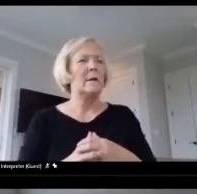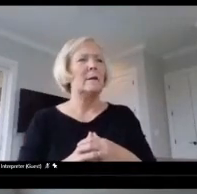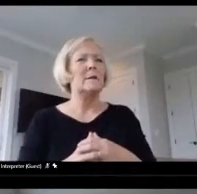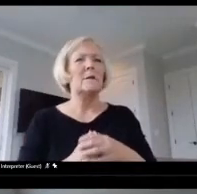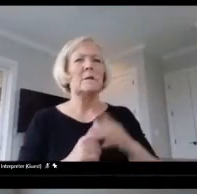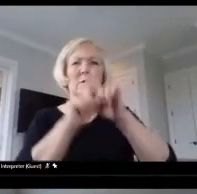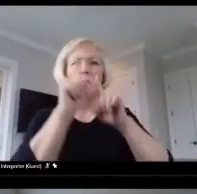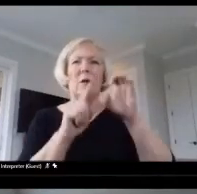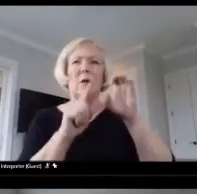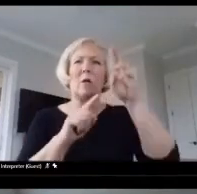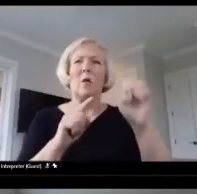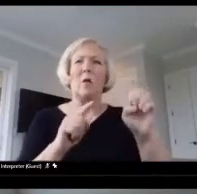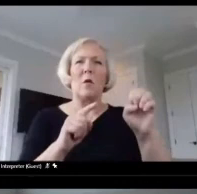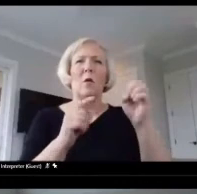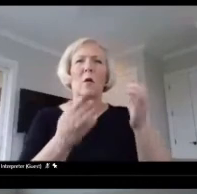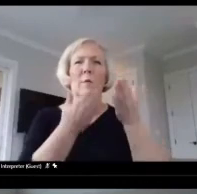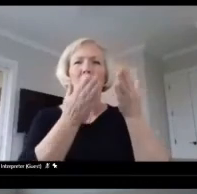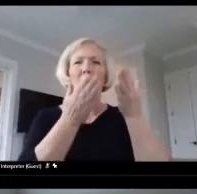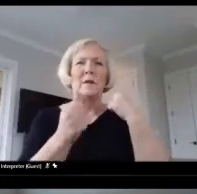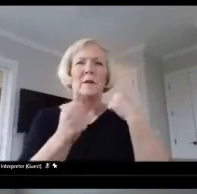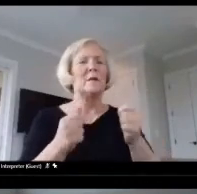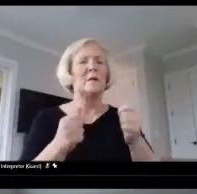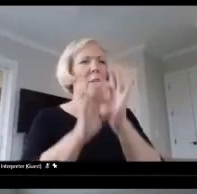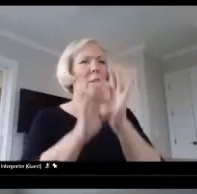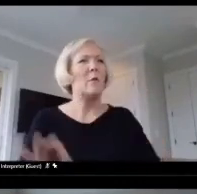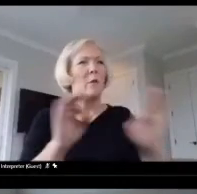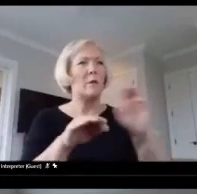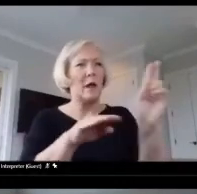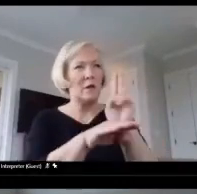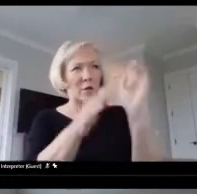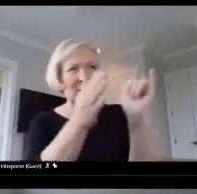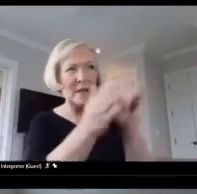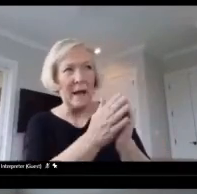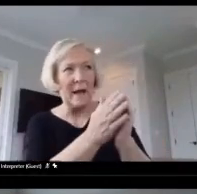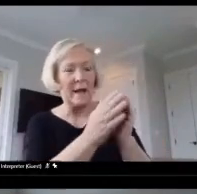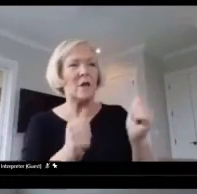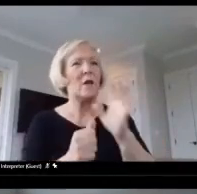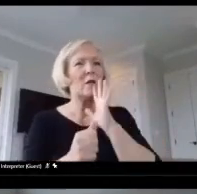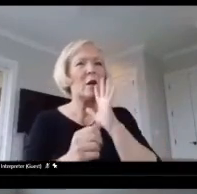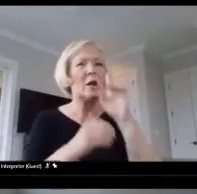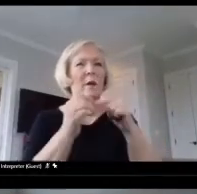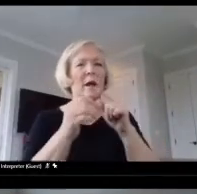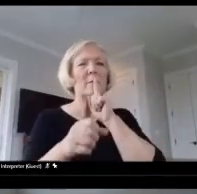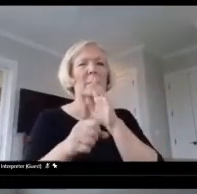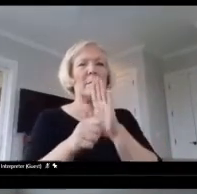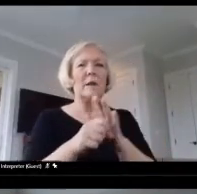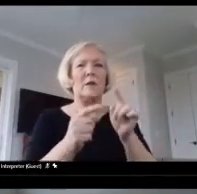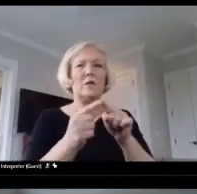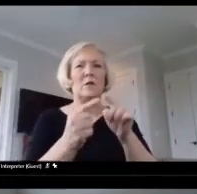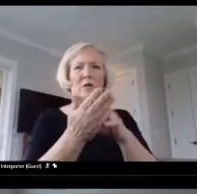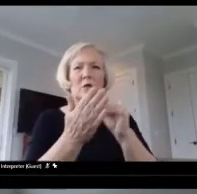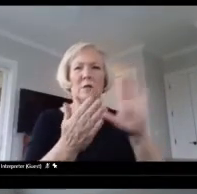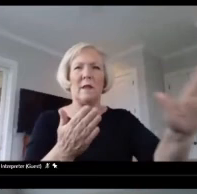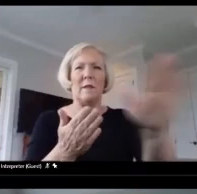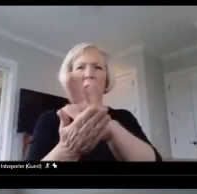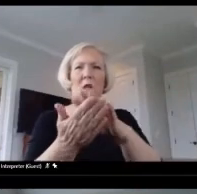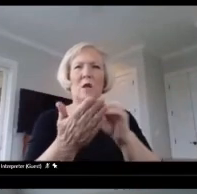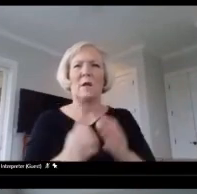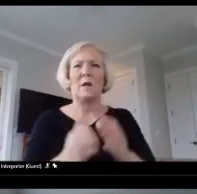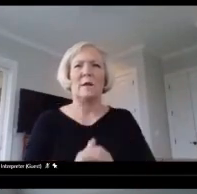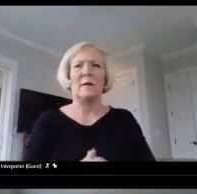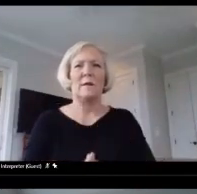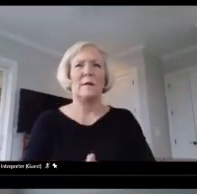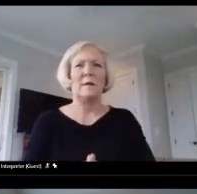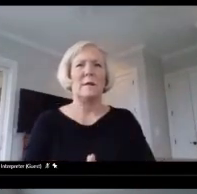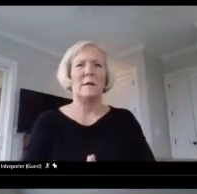I use those and I talk about being committed to students and their learning, not only am I committed